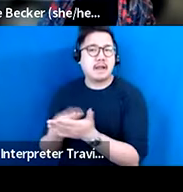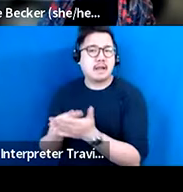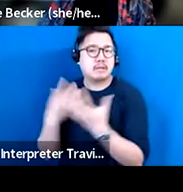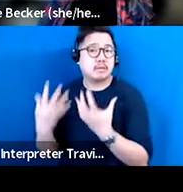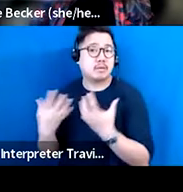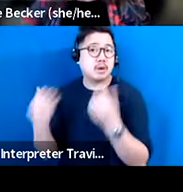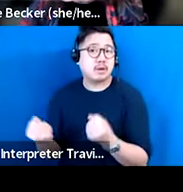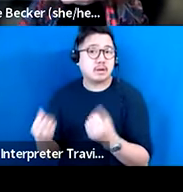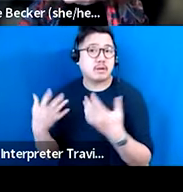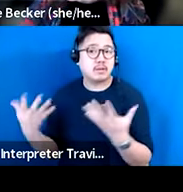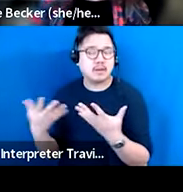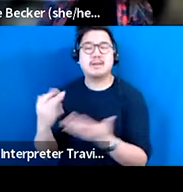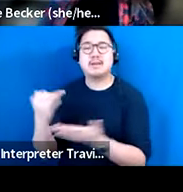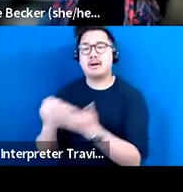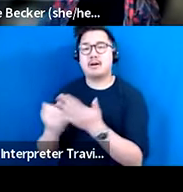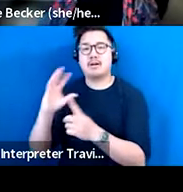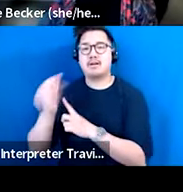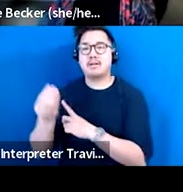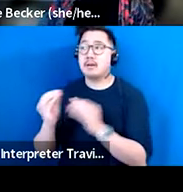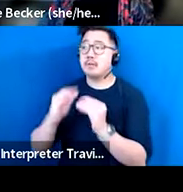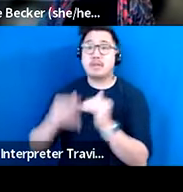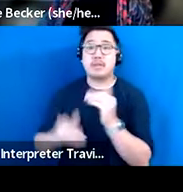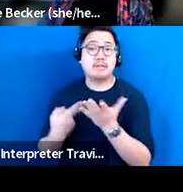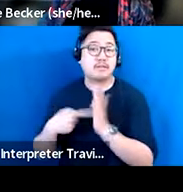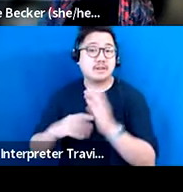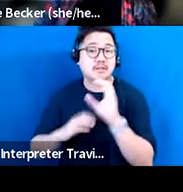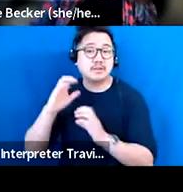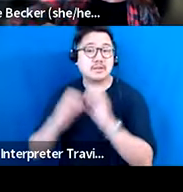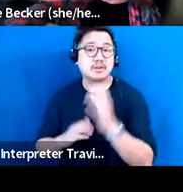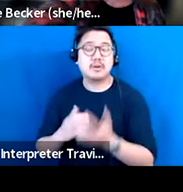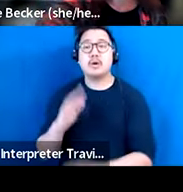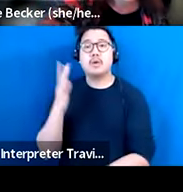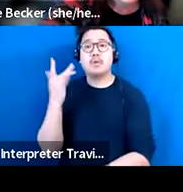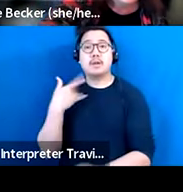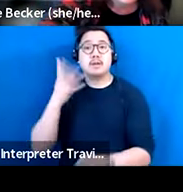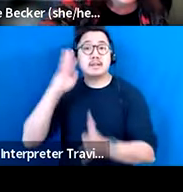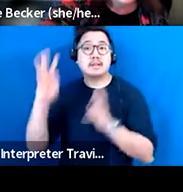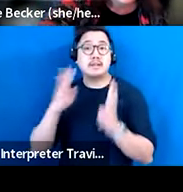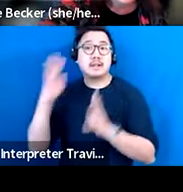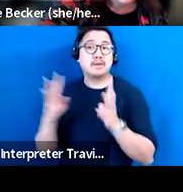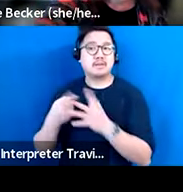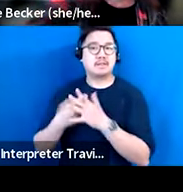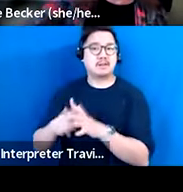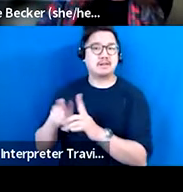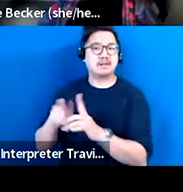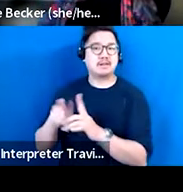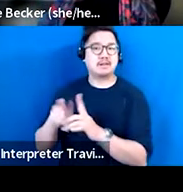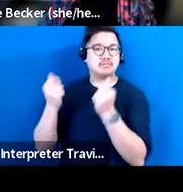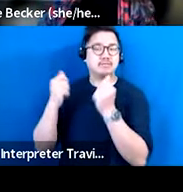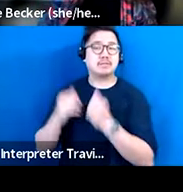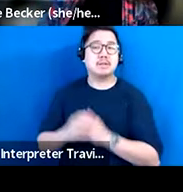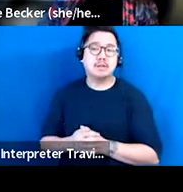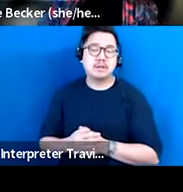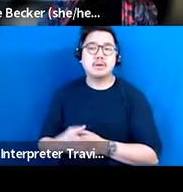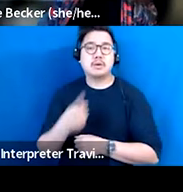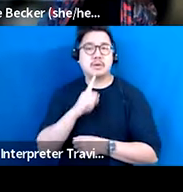more so than construction, for example, because creativity self-starts. Of course, that depends